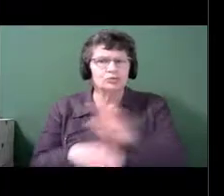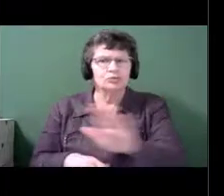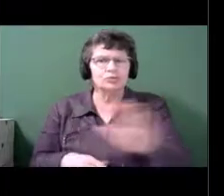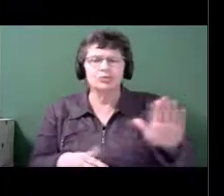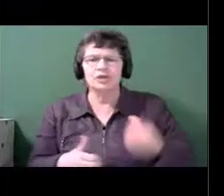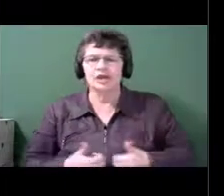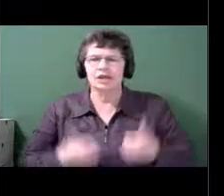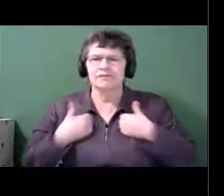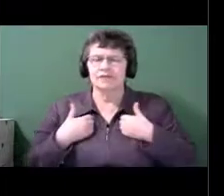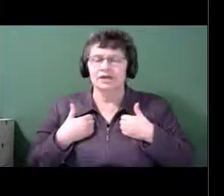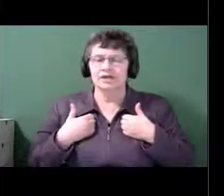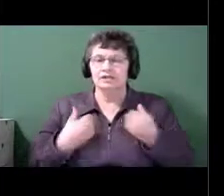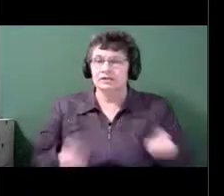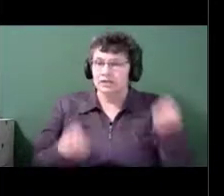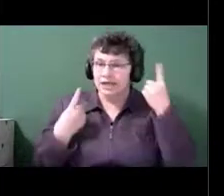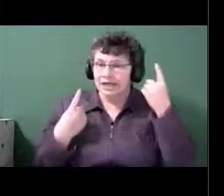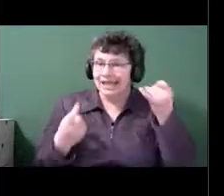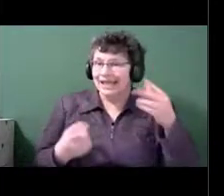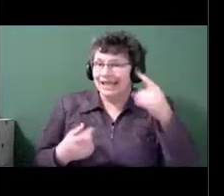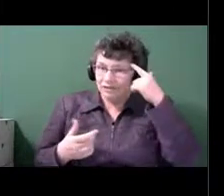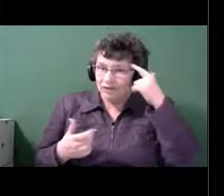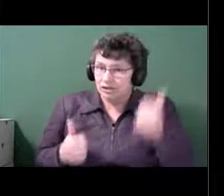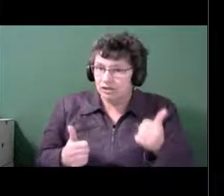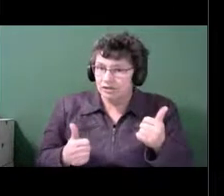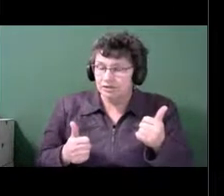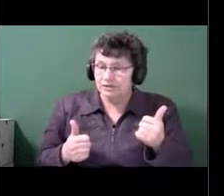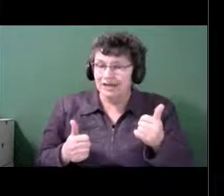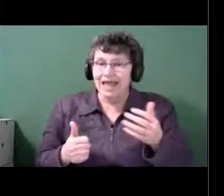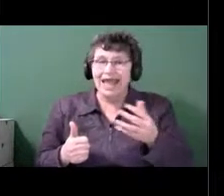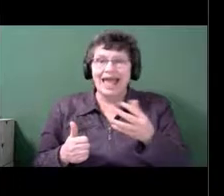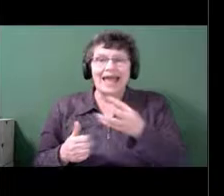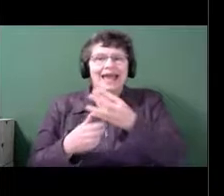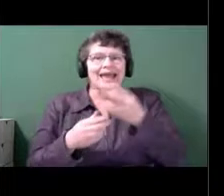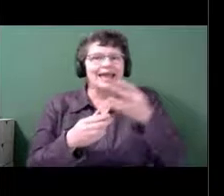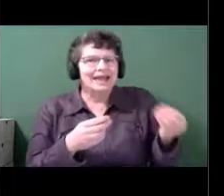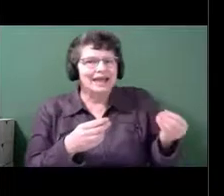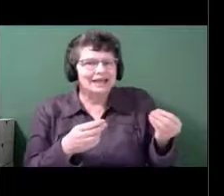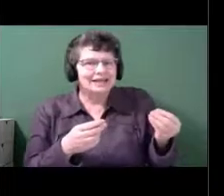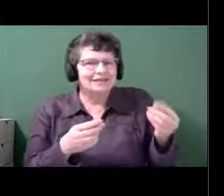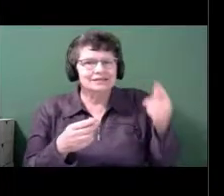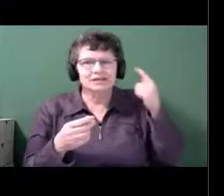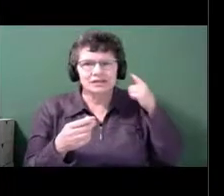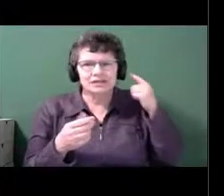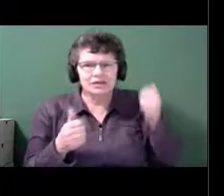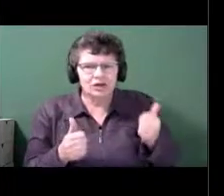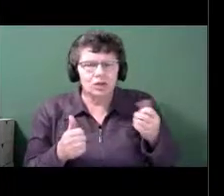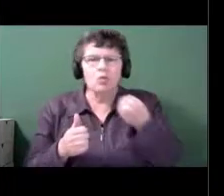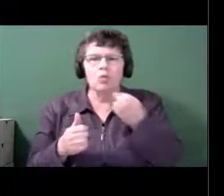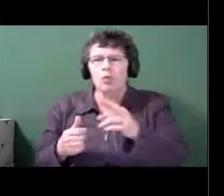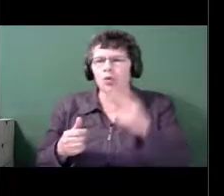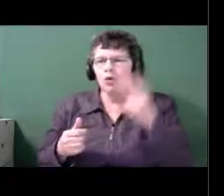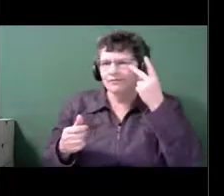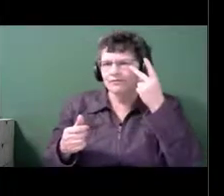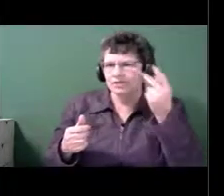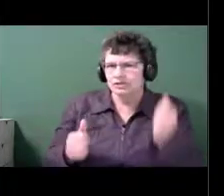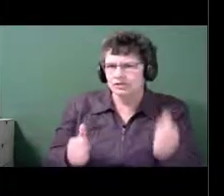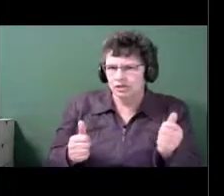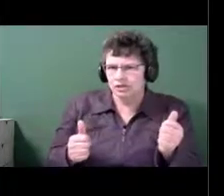was a much more serious situation. And maybe we can't change your cognitive